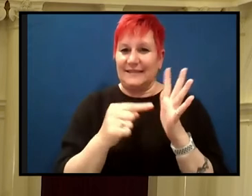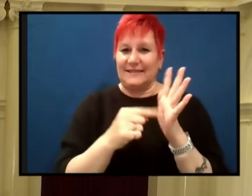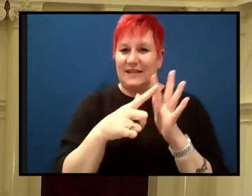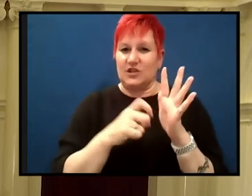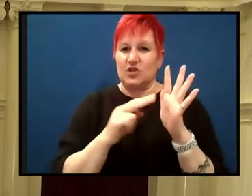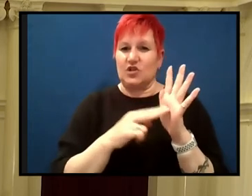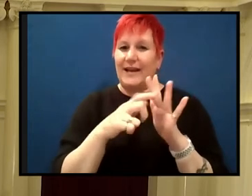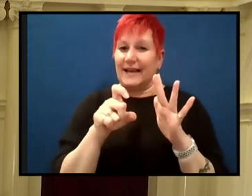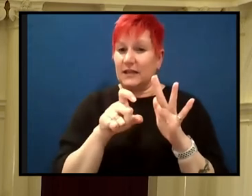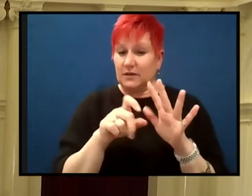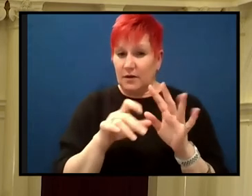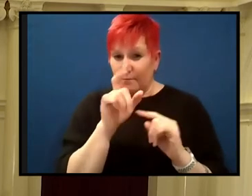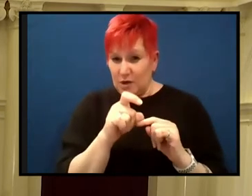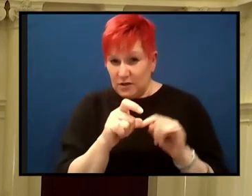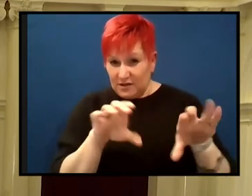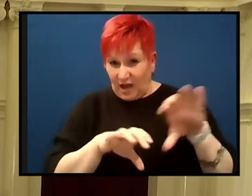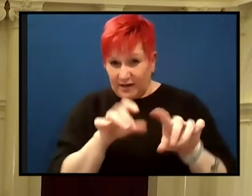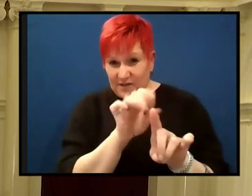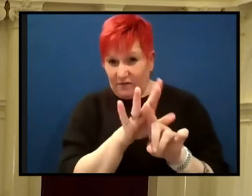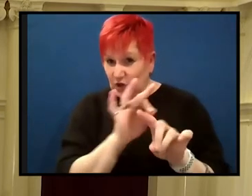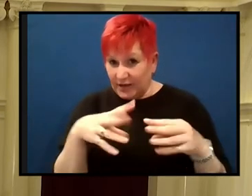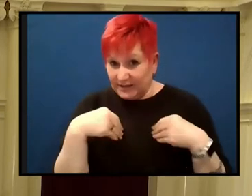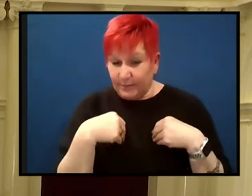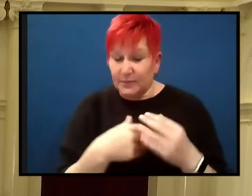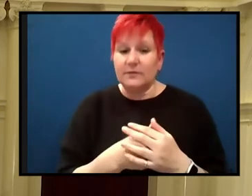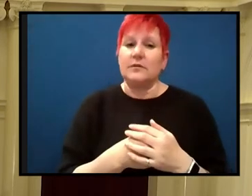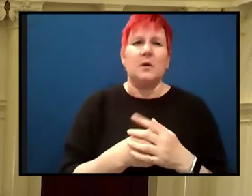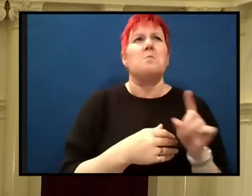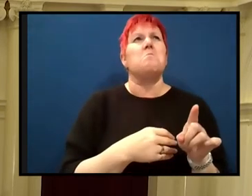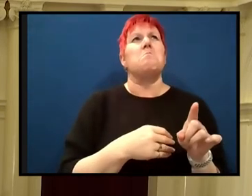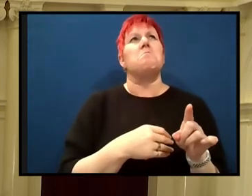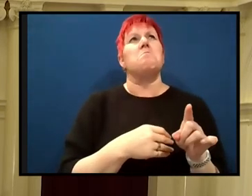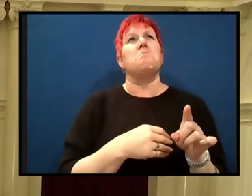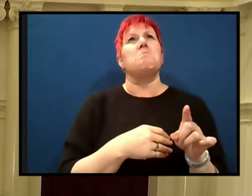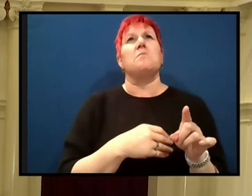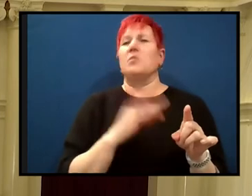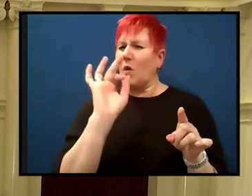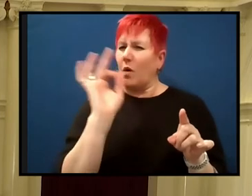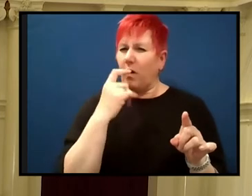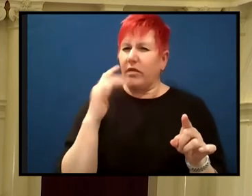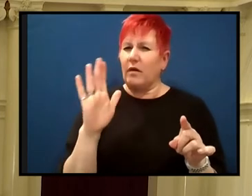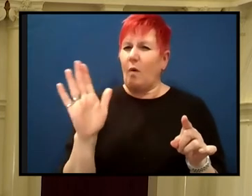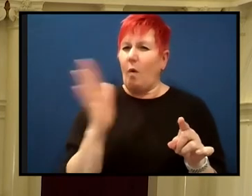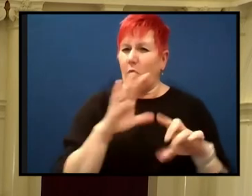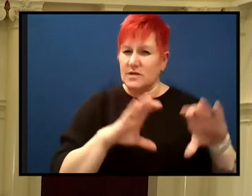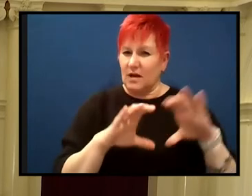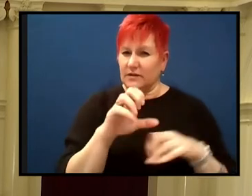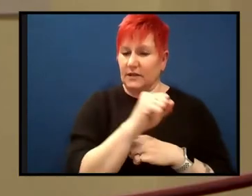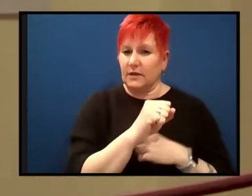note, I don't think. No flat earthers? I know that, but there are people, there are particularly, um, students of old Sam Carey